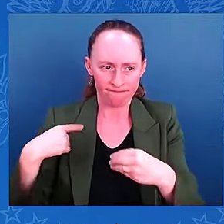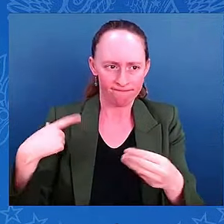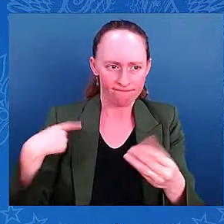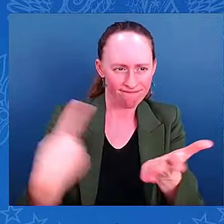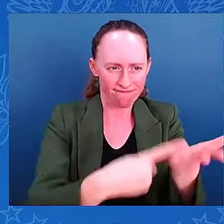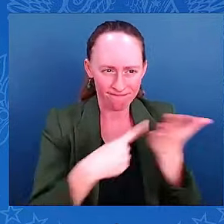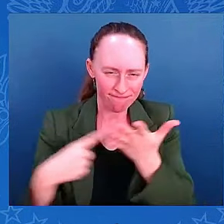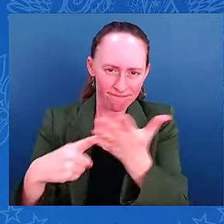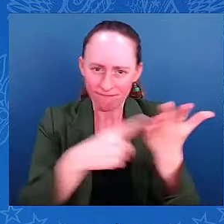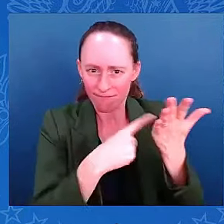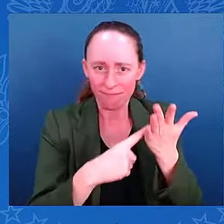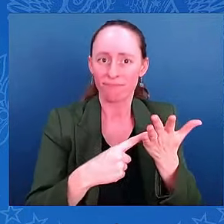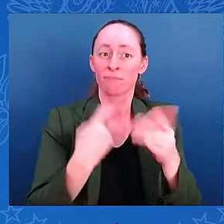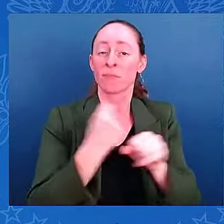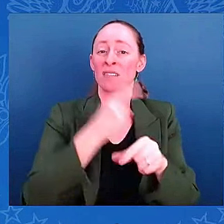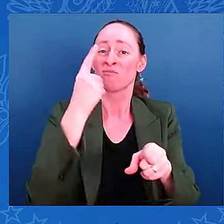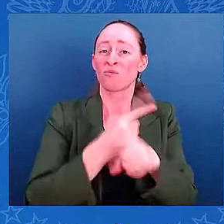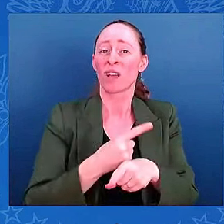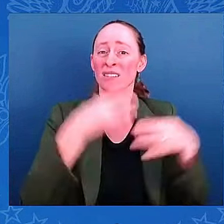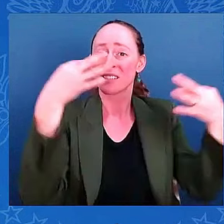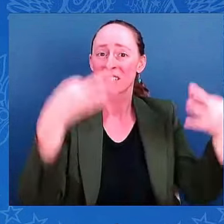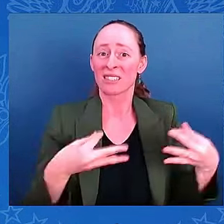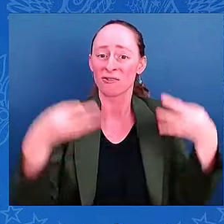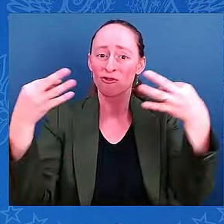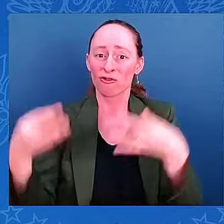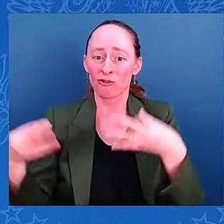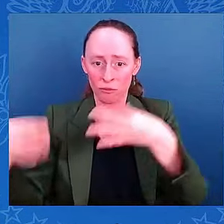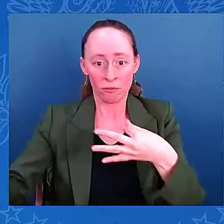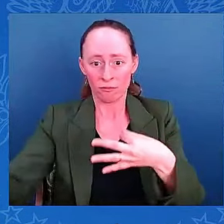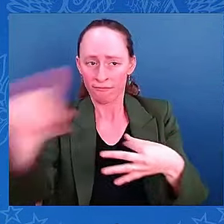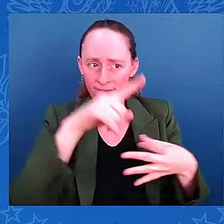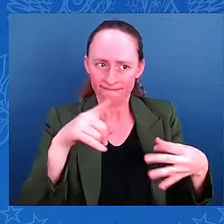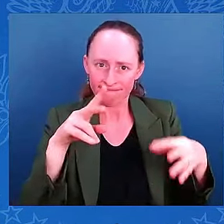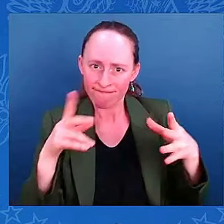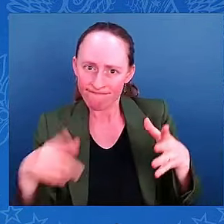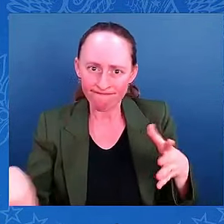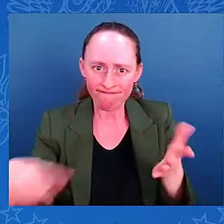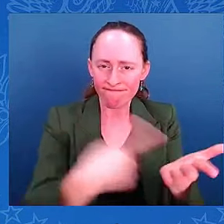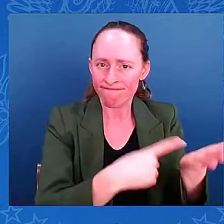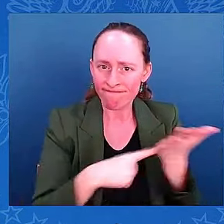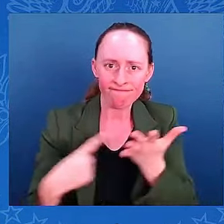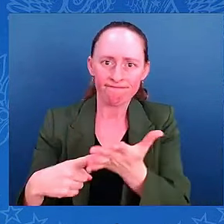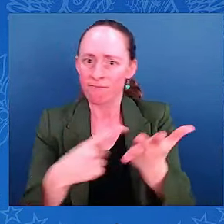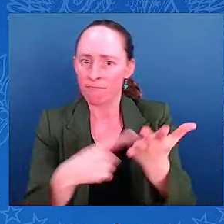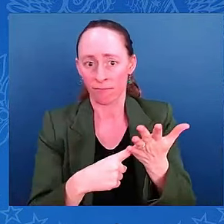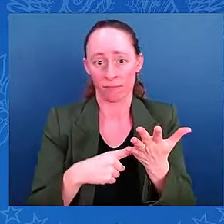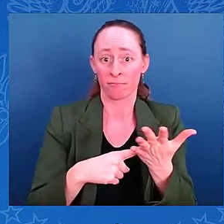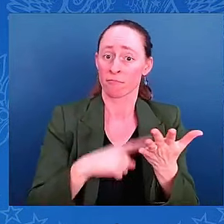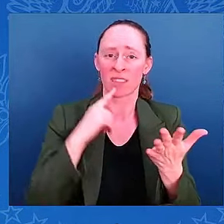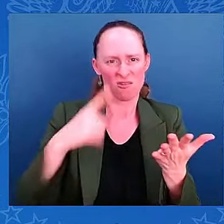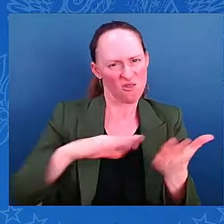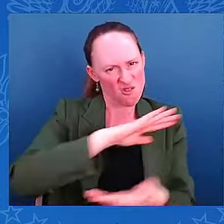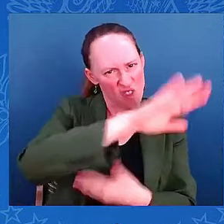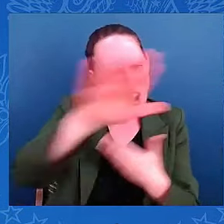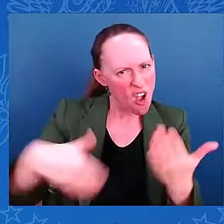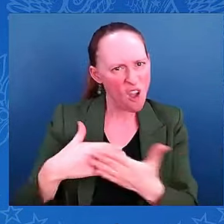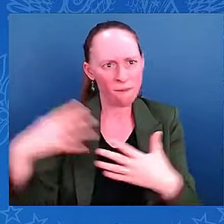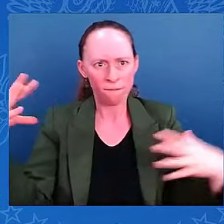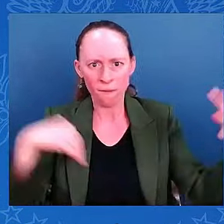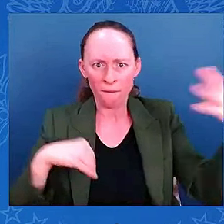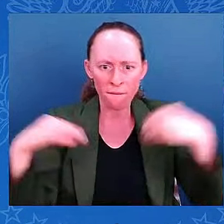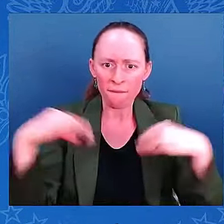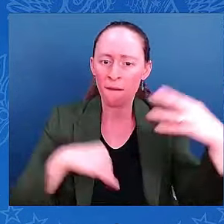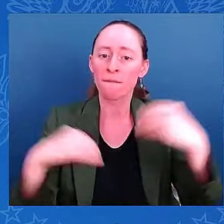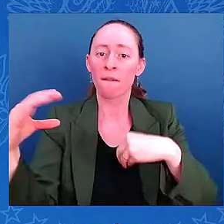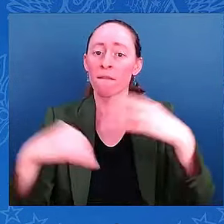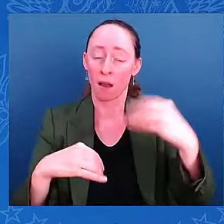They're covering really the subtleties, as you've mentioned in this forecast. Dr. Brennan mentioned those small changes can make a big difference. Little wiggles